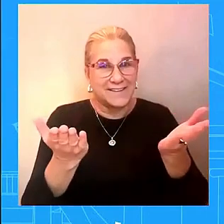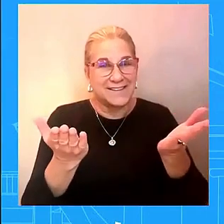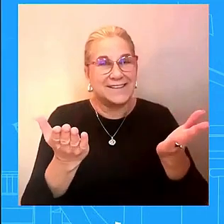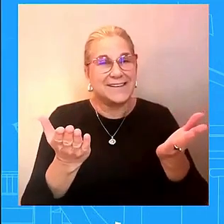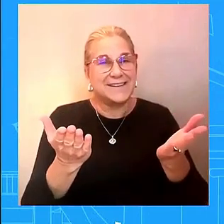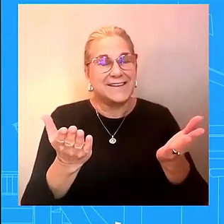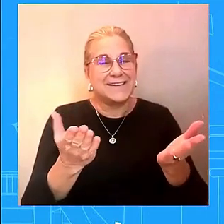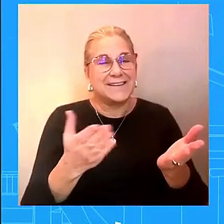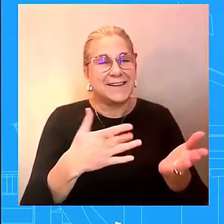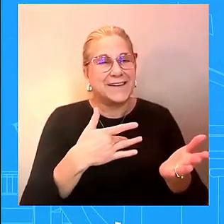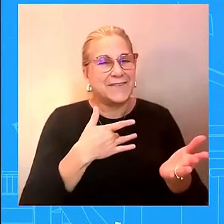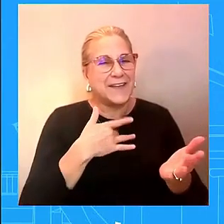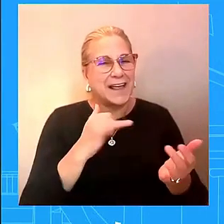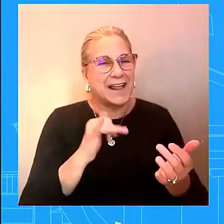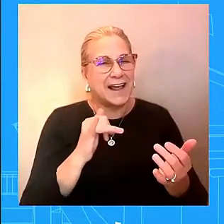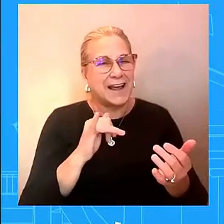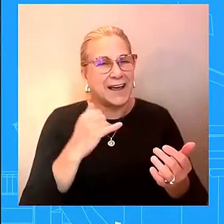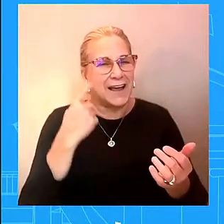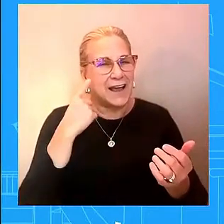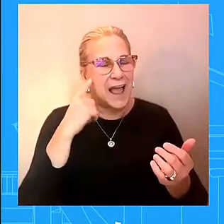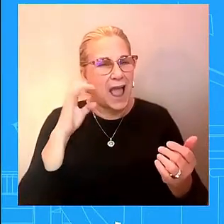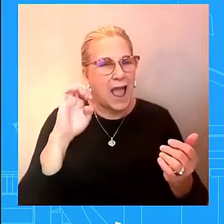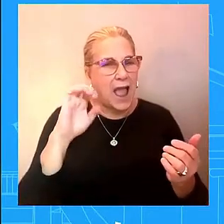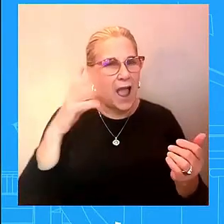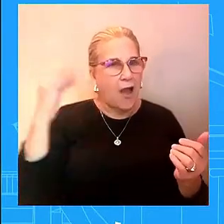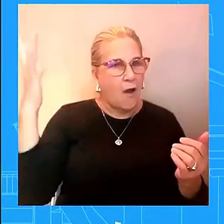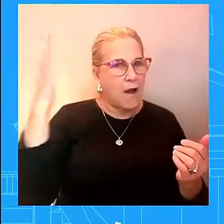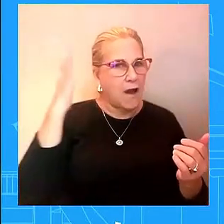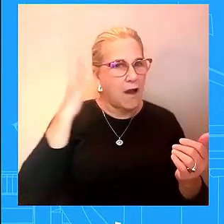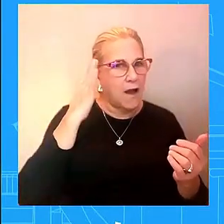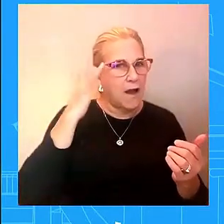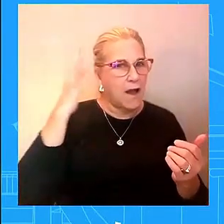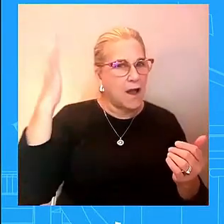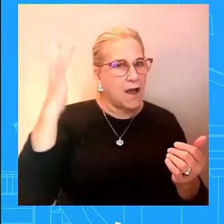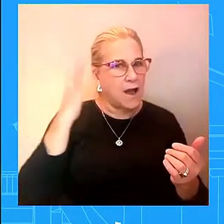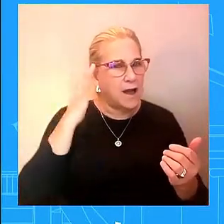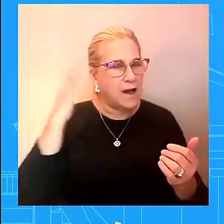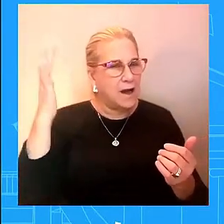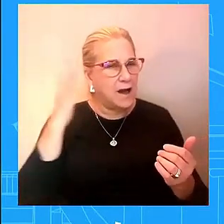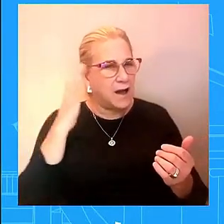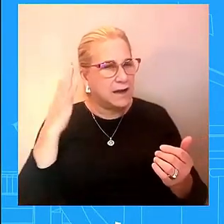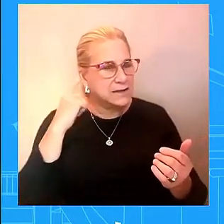don't know if you guys want to hear me twice